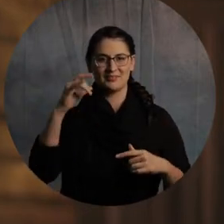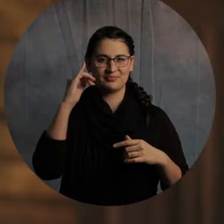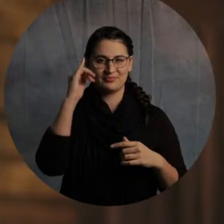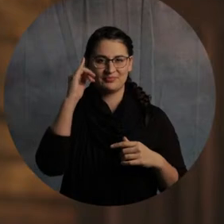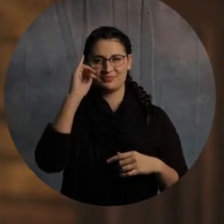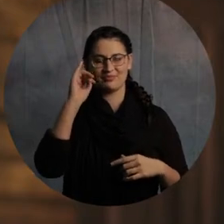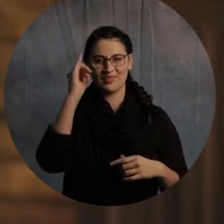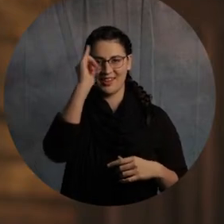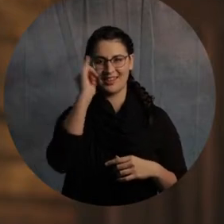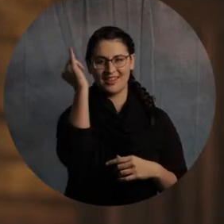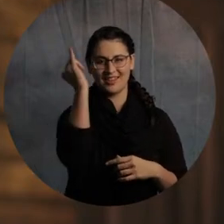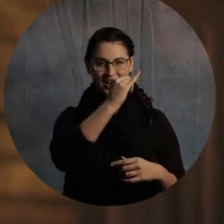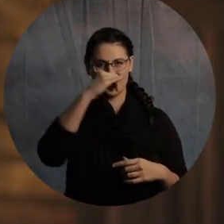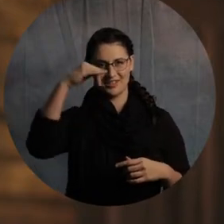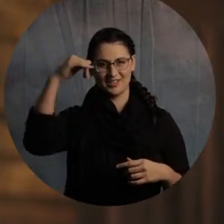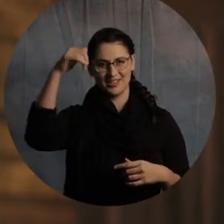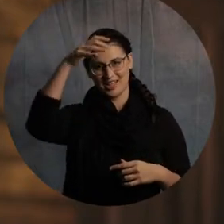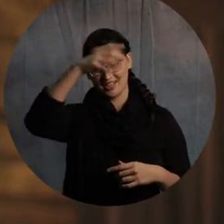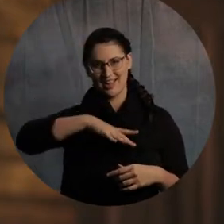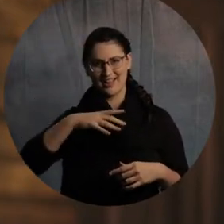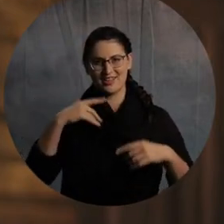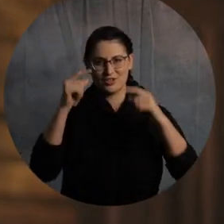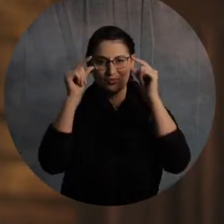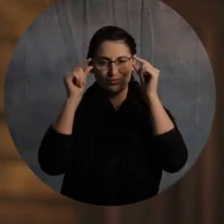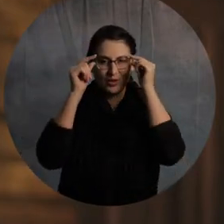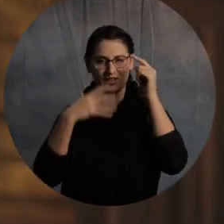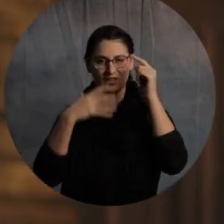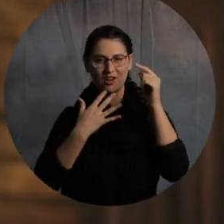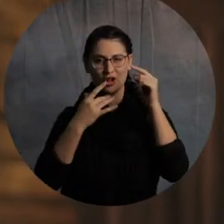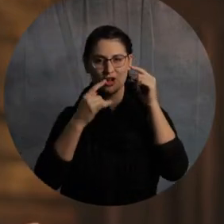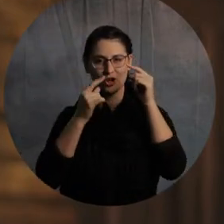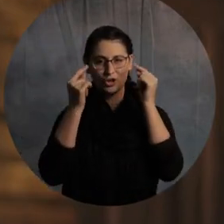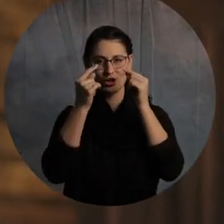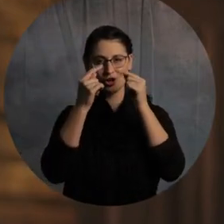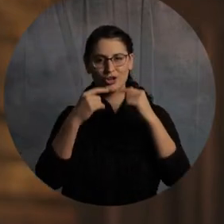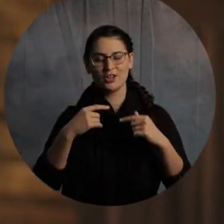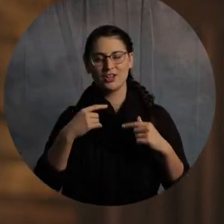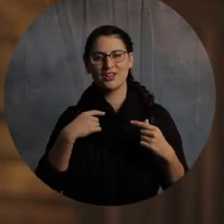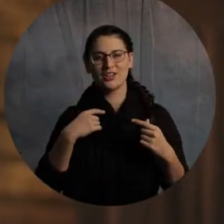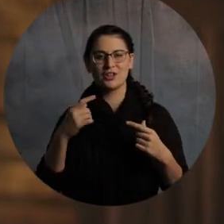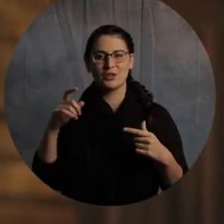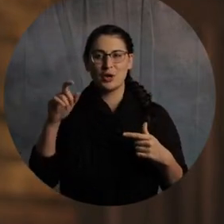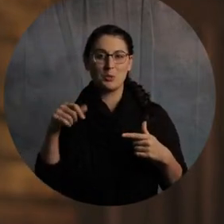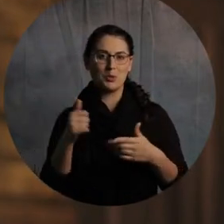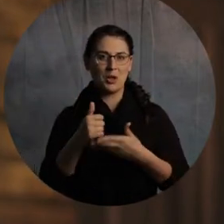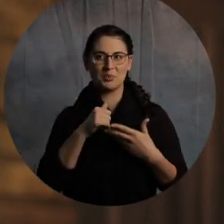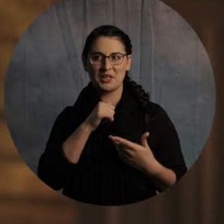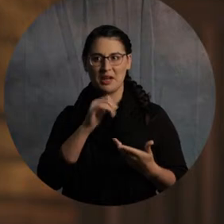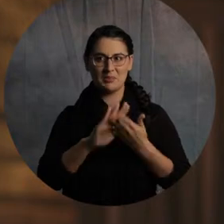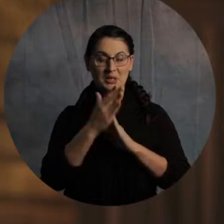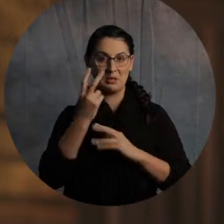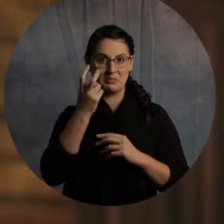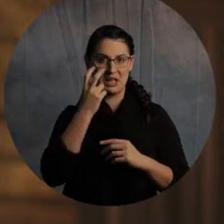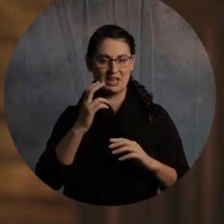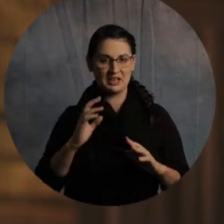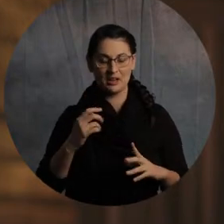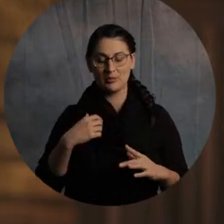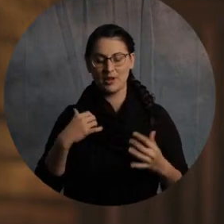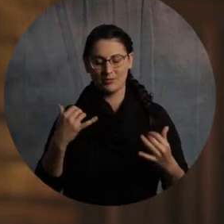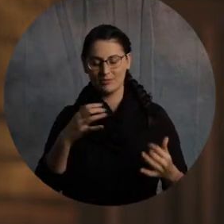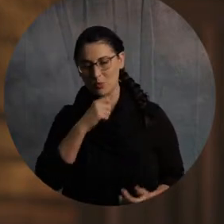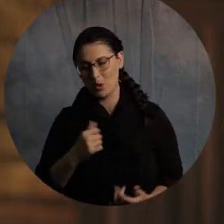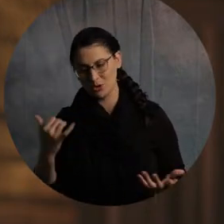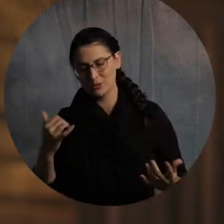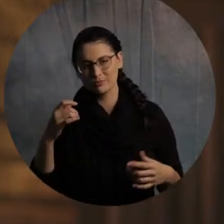glasses, you know? So, I got my colored lenses. They're supposed to keep me from going blind looking at my computer. But I'm at the age now, I got to use glass.